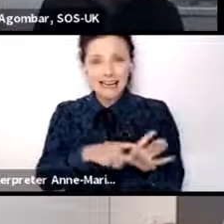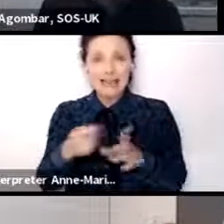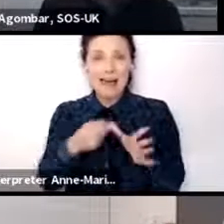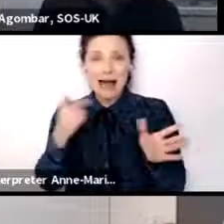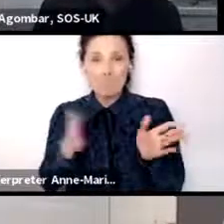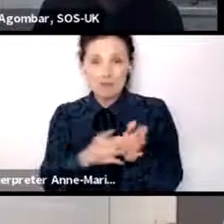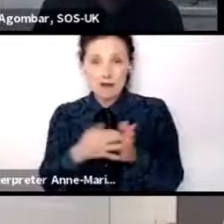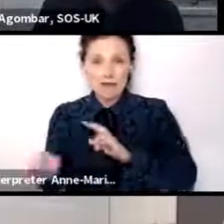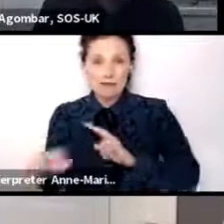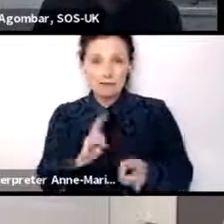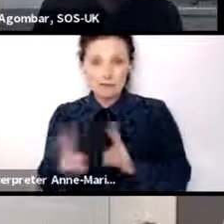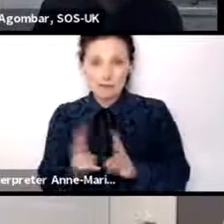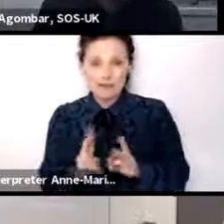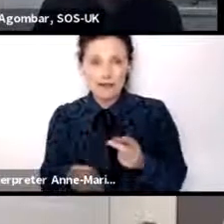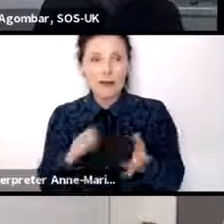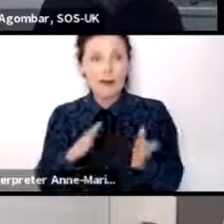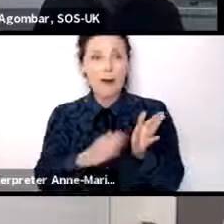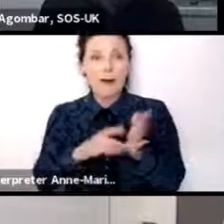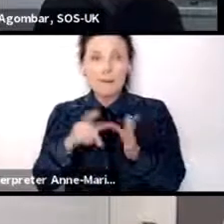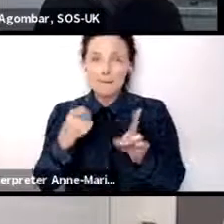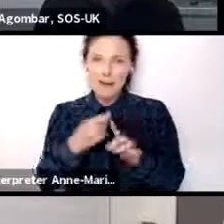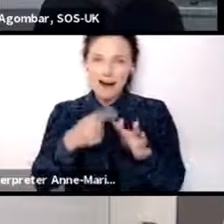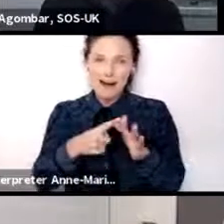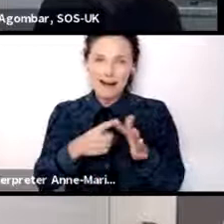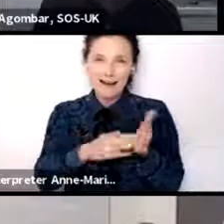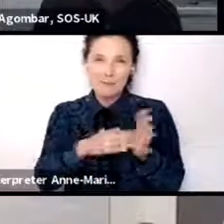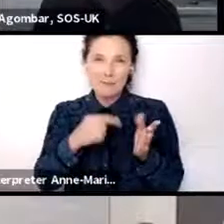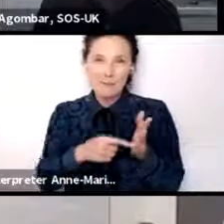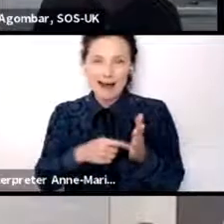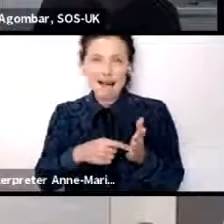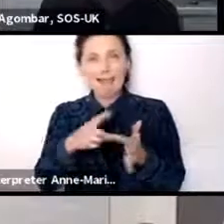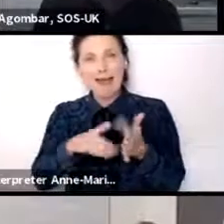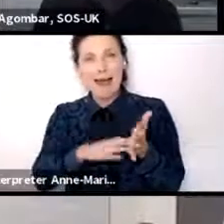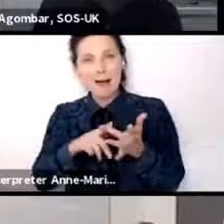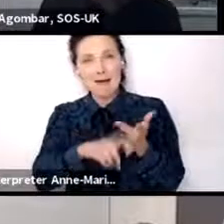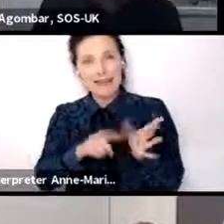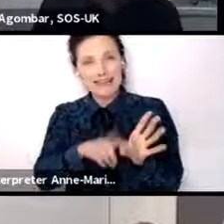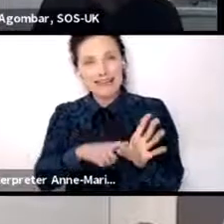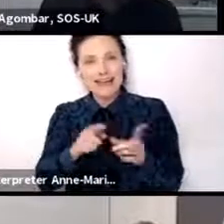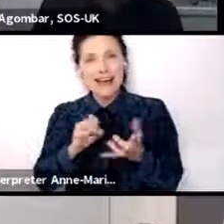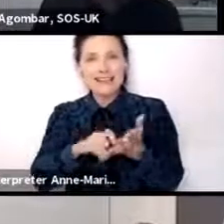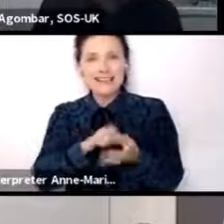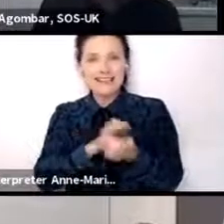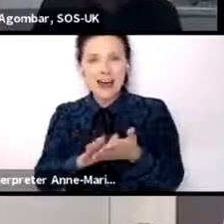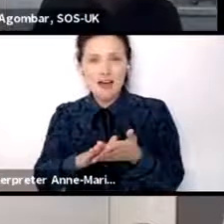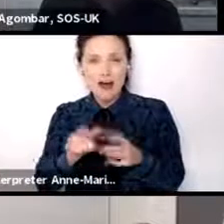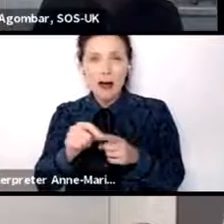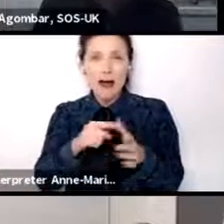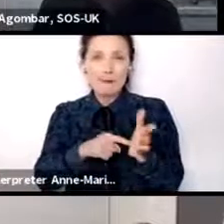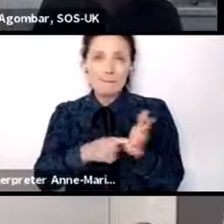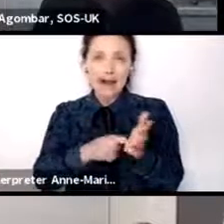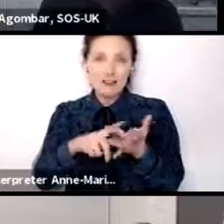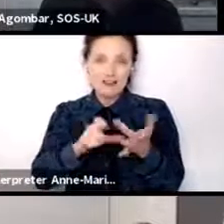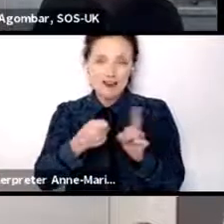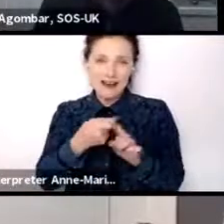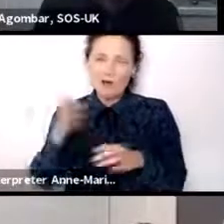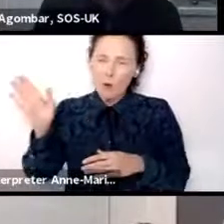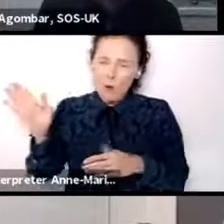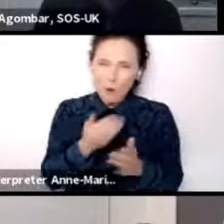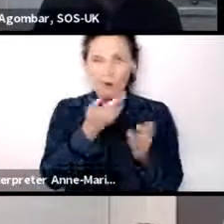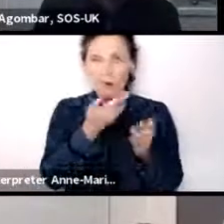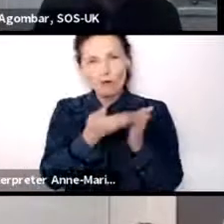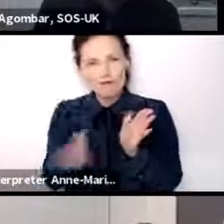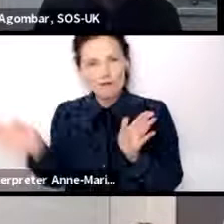Mike and Matt doing the tech behind the scenes, Emily, Sarah, Patrick, and all the other staff whose names I've missed off who've been